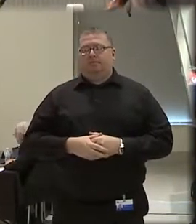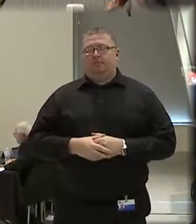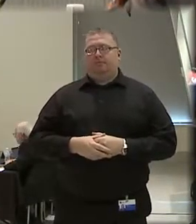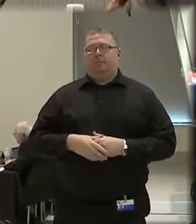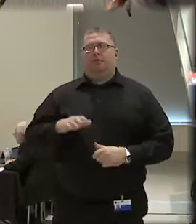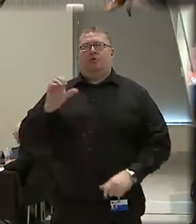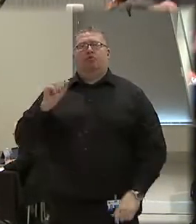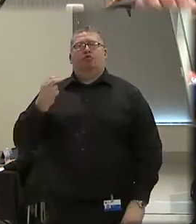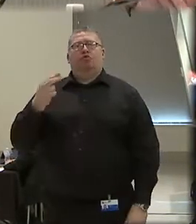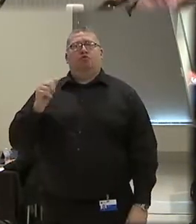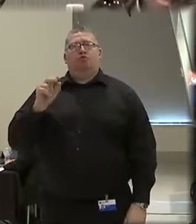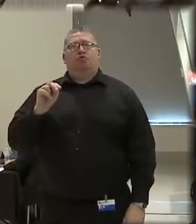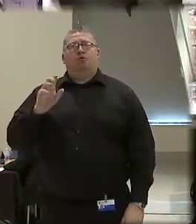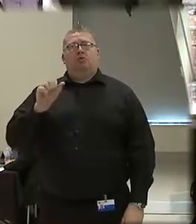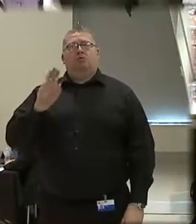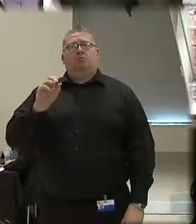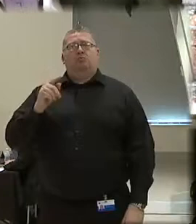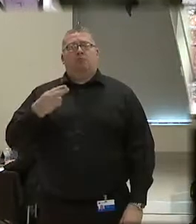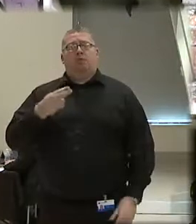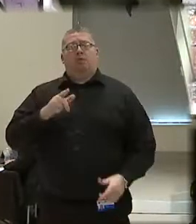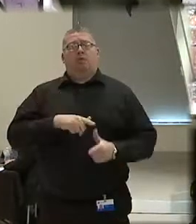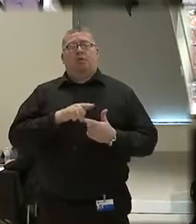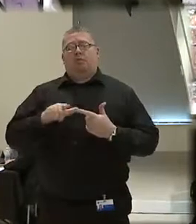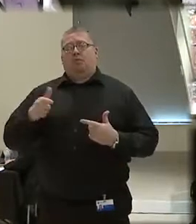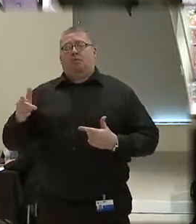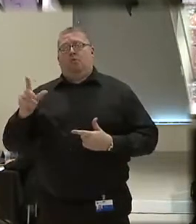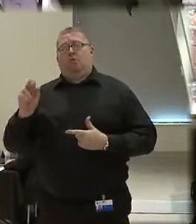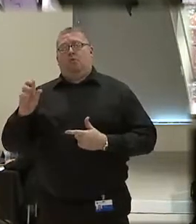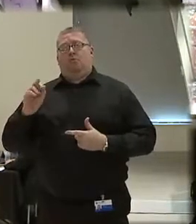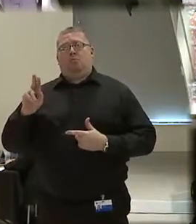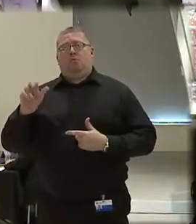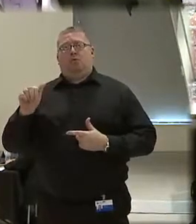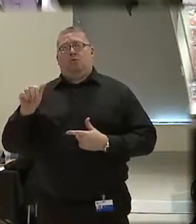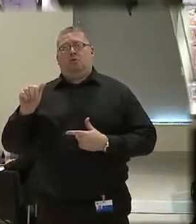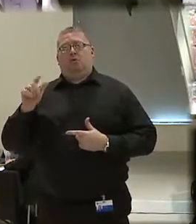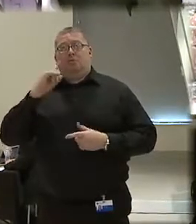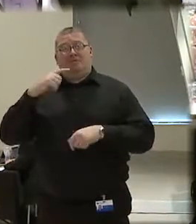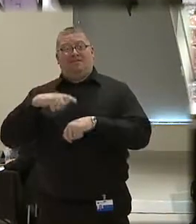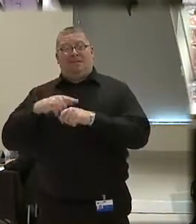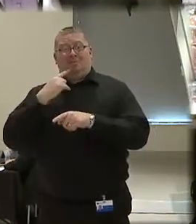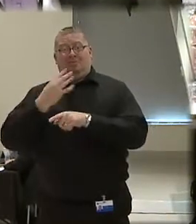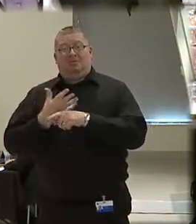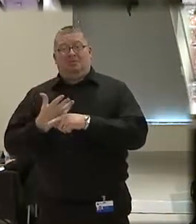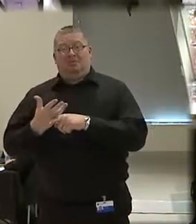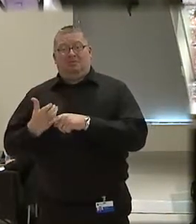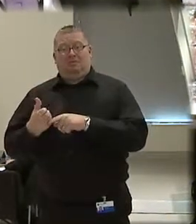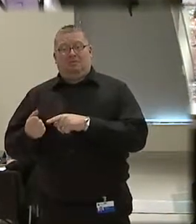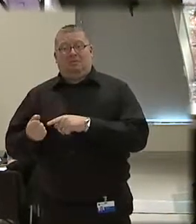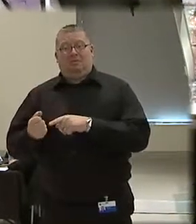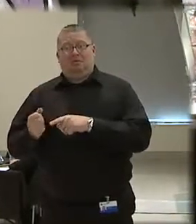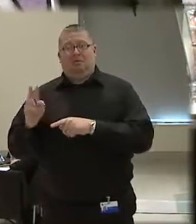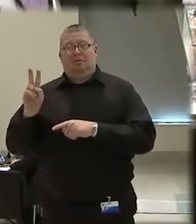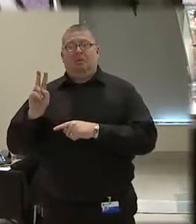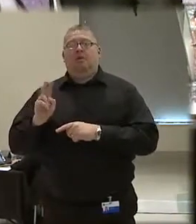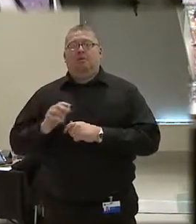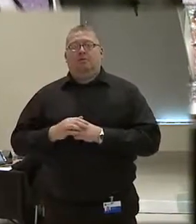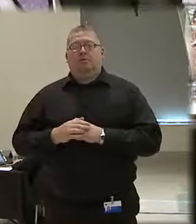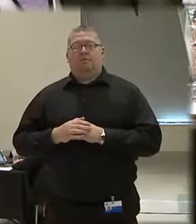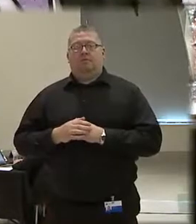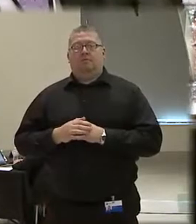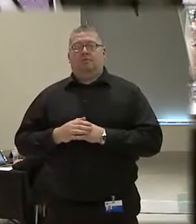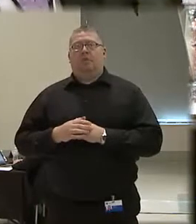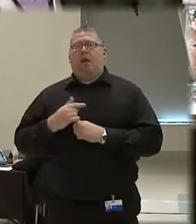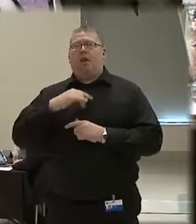Sean Smoot followed by Roberto Velasenor, and I'd ask everyone, because time is short, to be very brief. I will